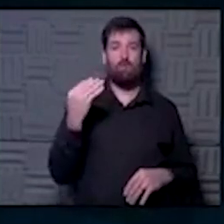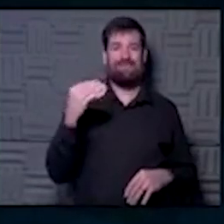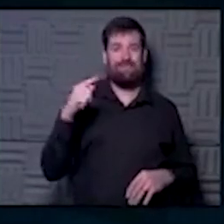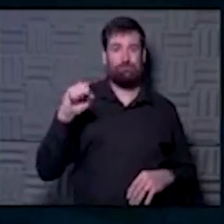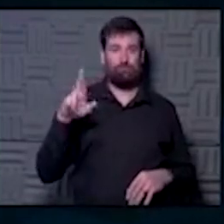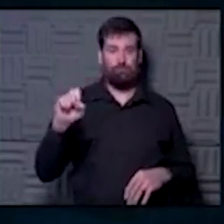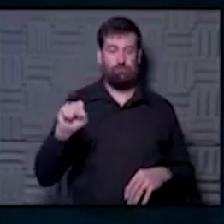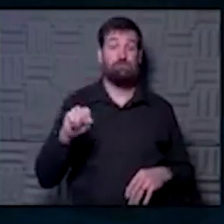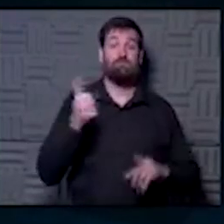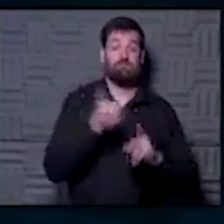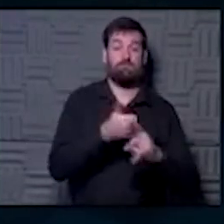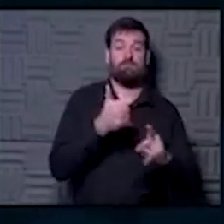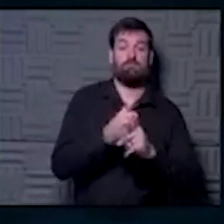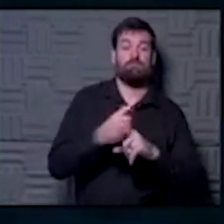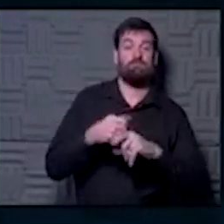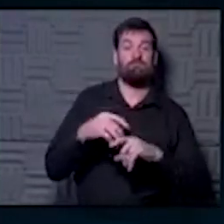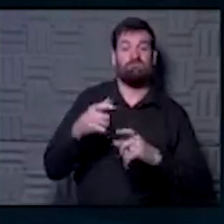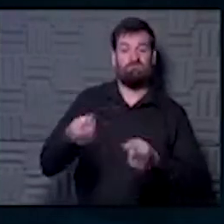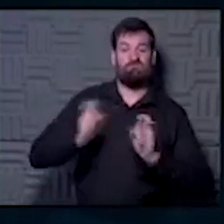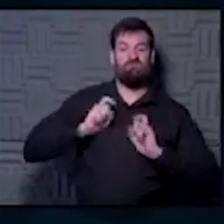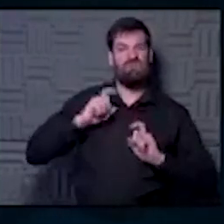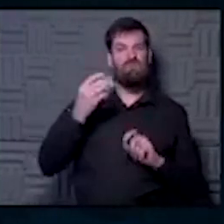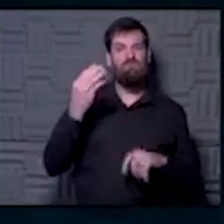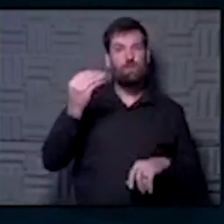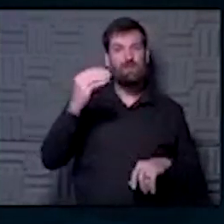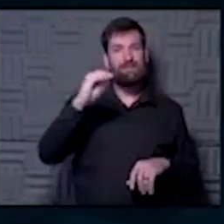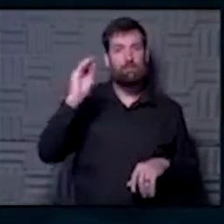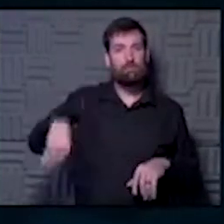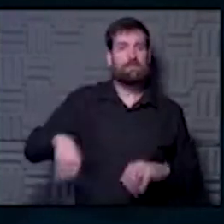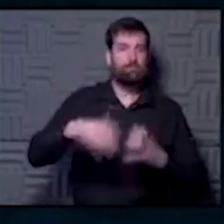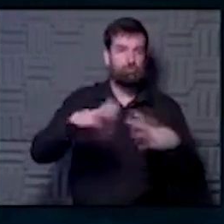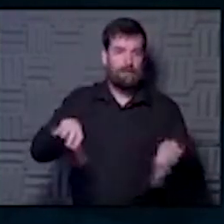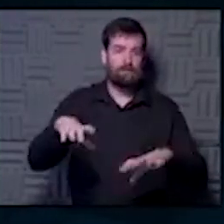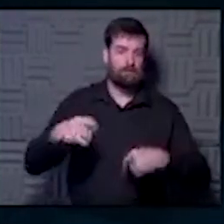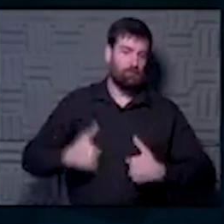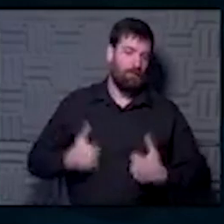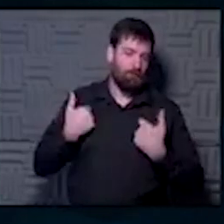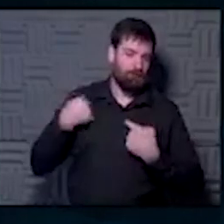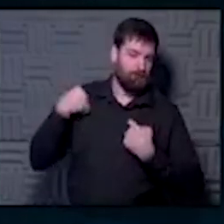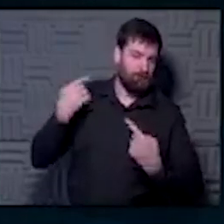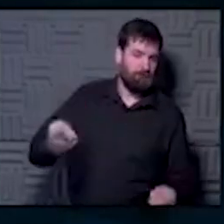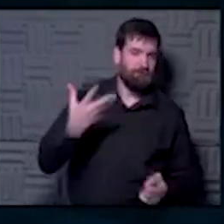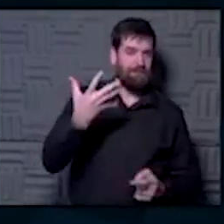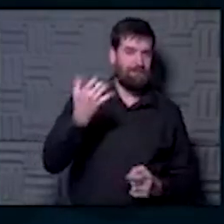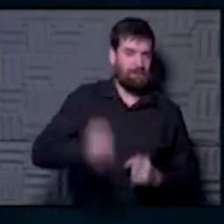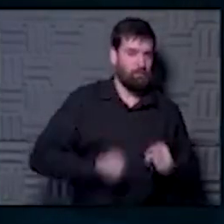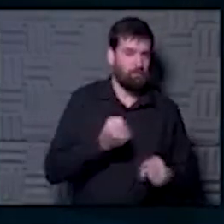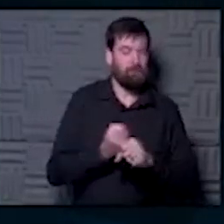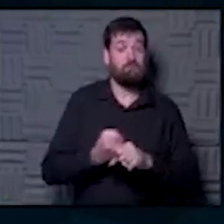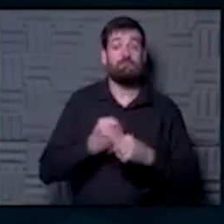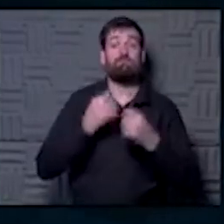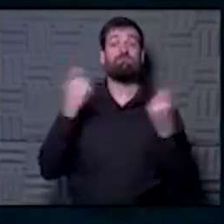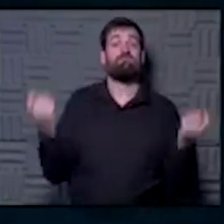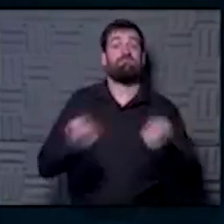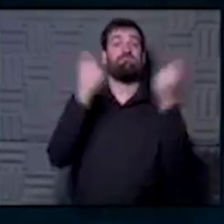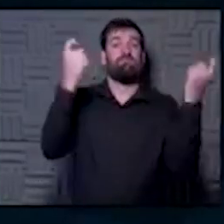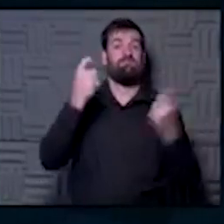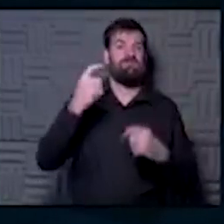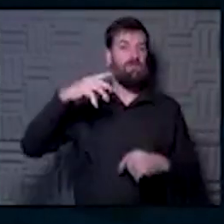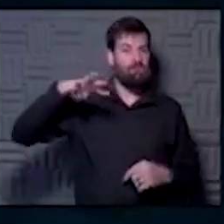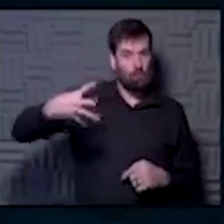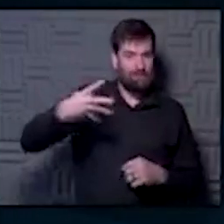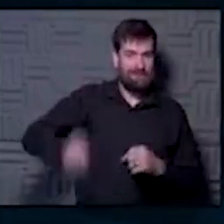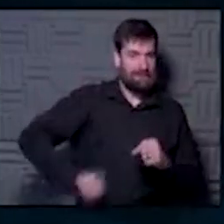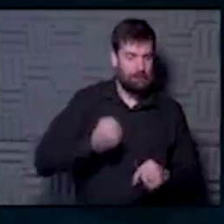She says she was given a 14% chance of survival for the past five years. She celebrates year number four on Sunday.